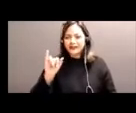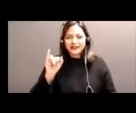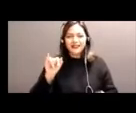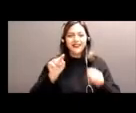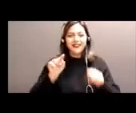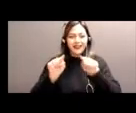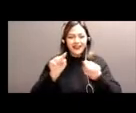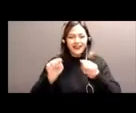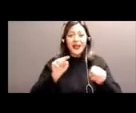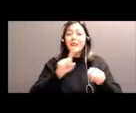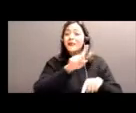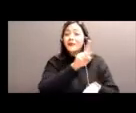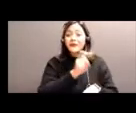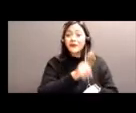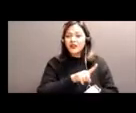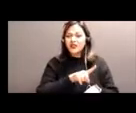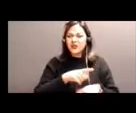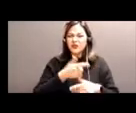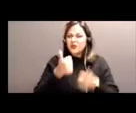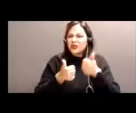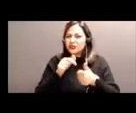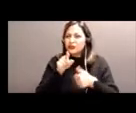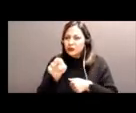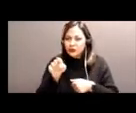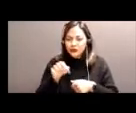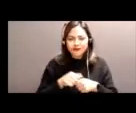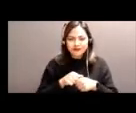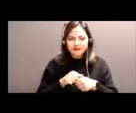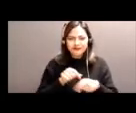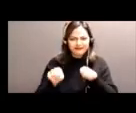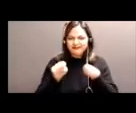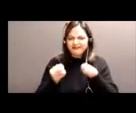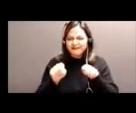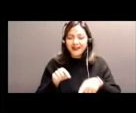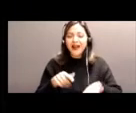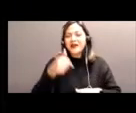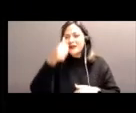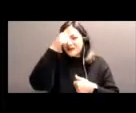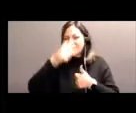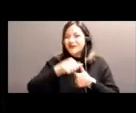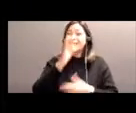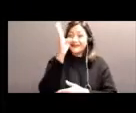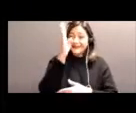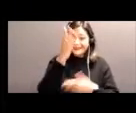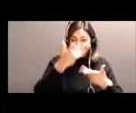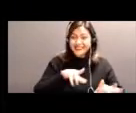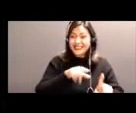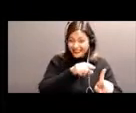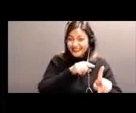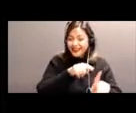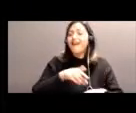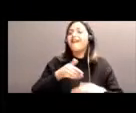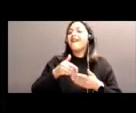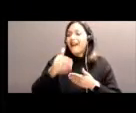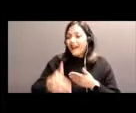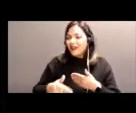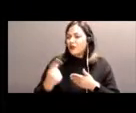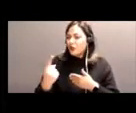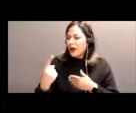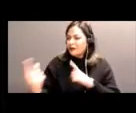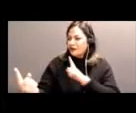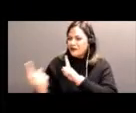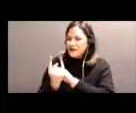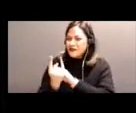was presenting a founder of the organization, we were talking and he was sharing with me, he said, Deb,